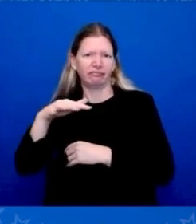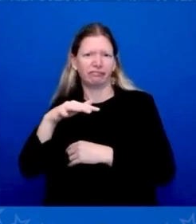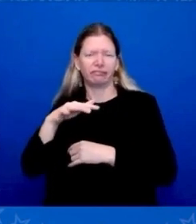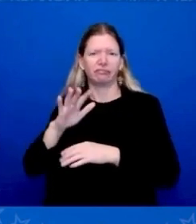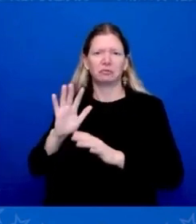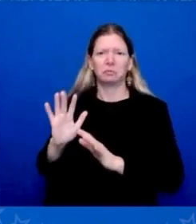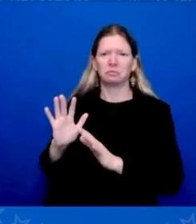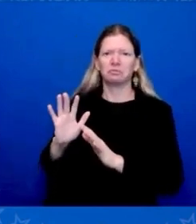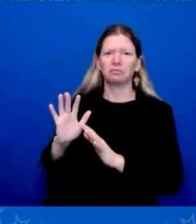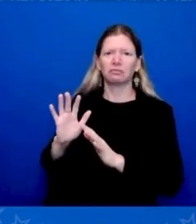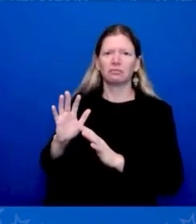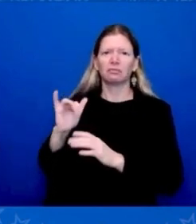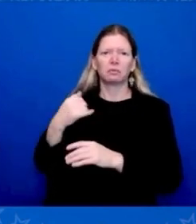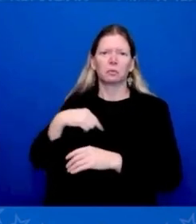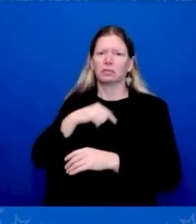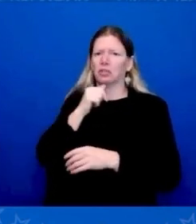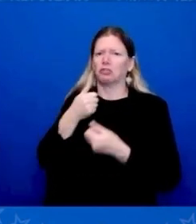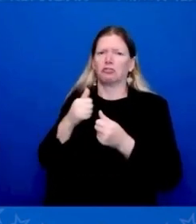China.